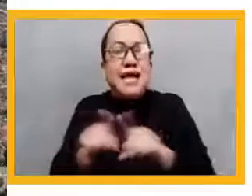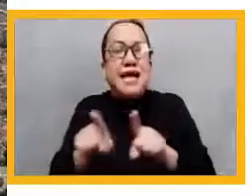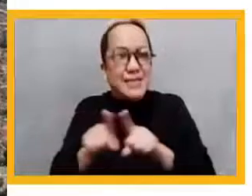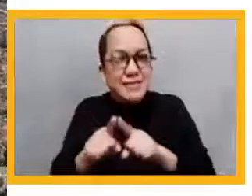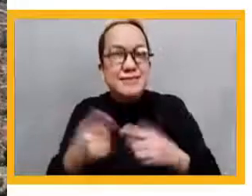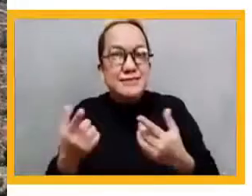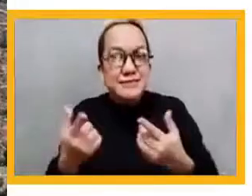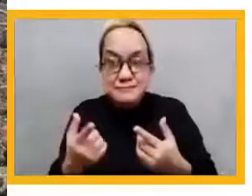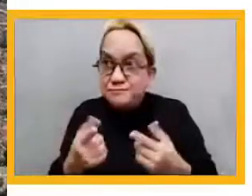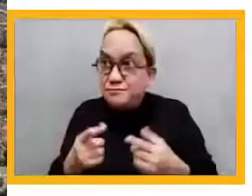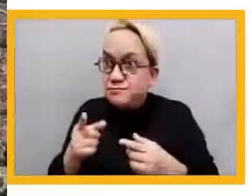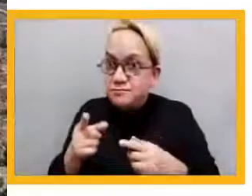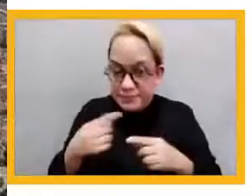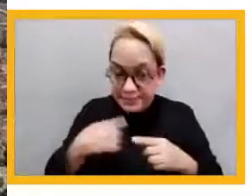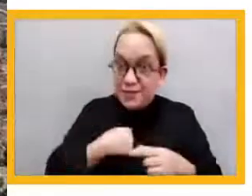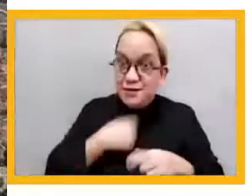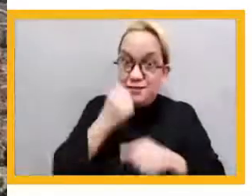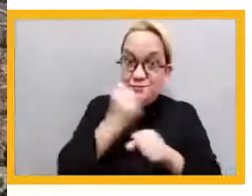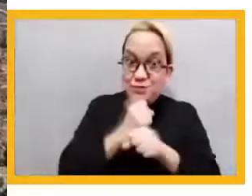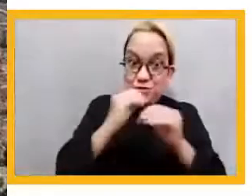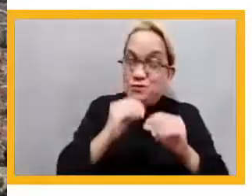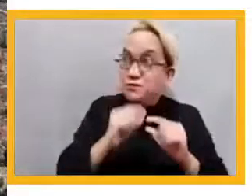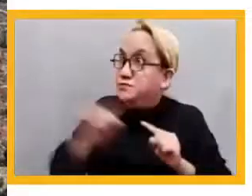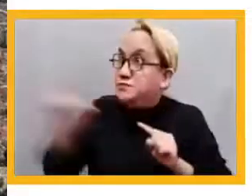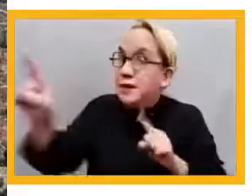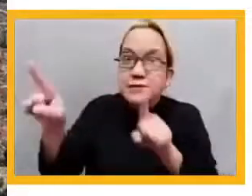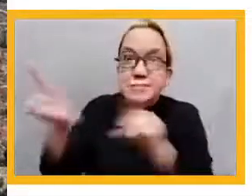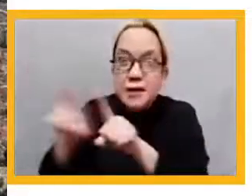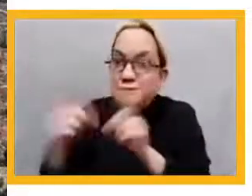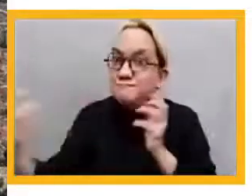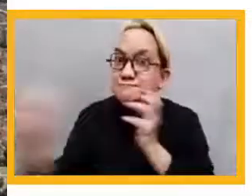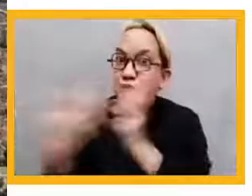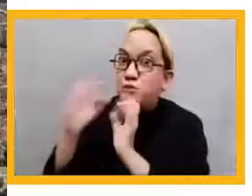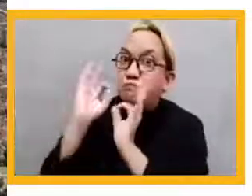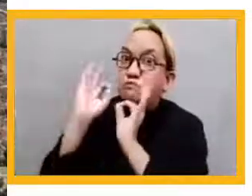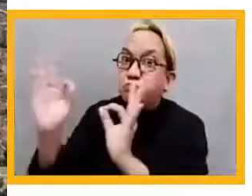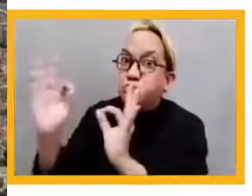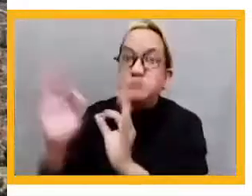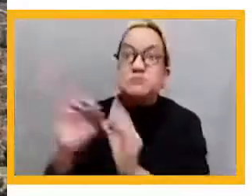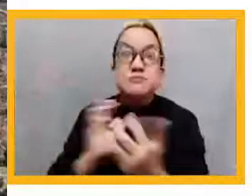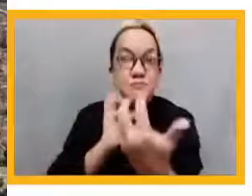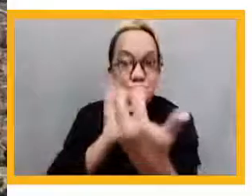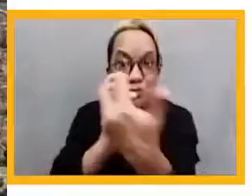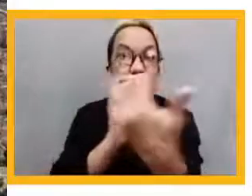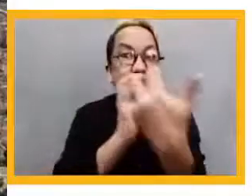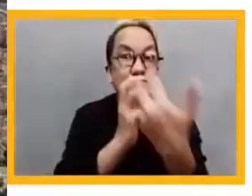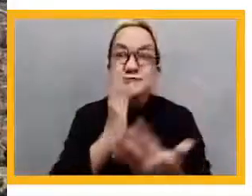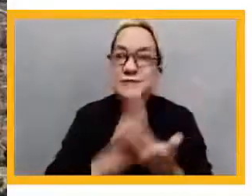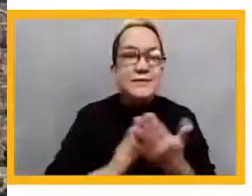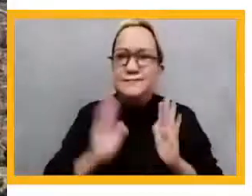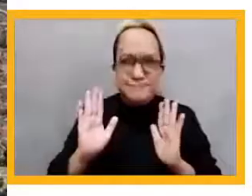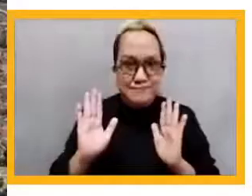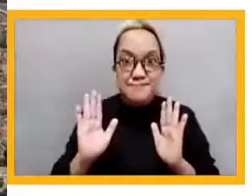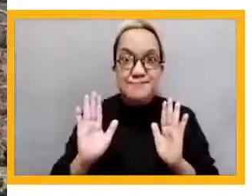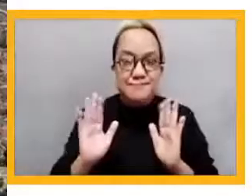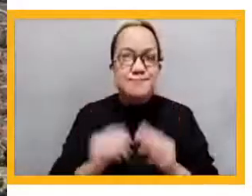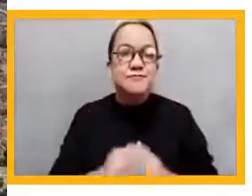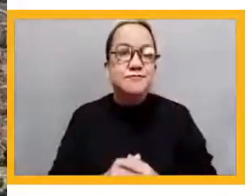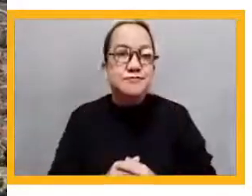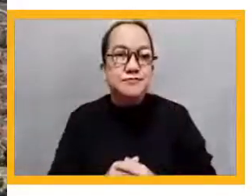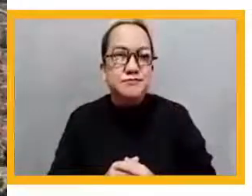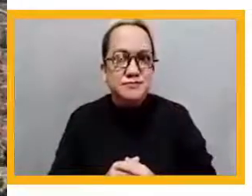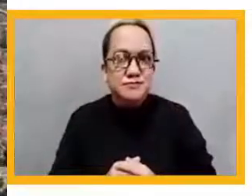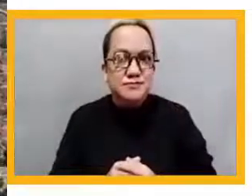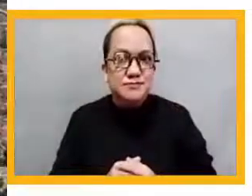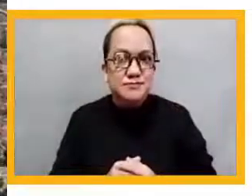to South. So I wanted to share this with you in this very brief. I know you've been having wonderful discussions.